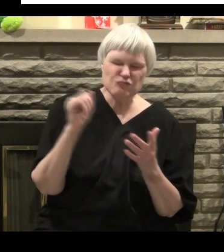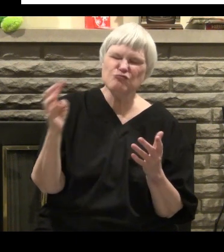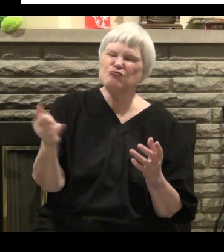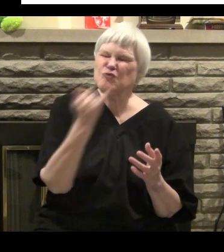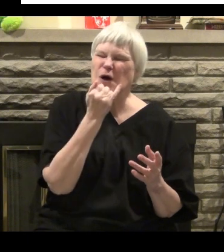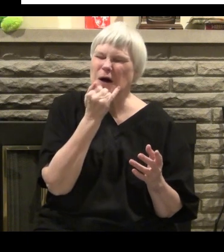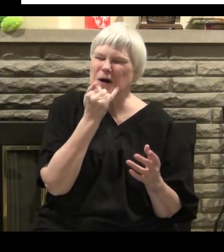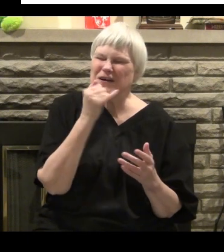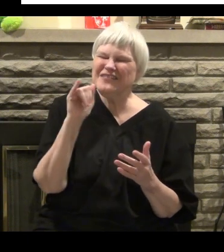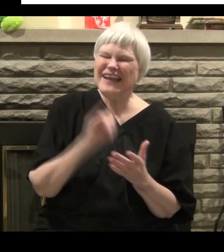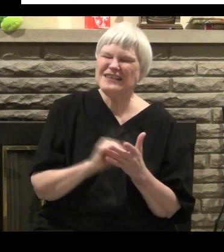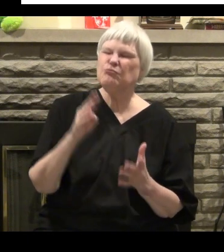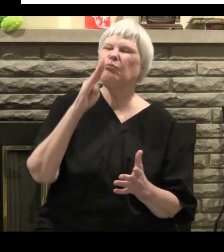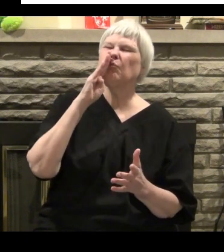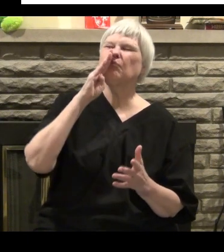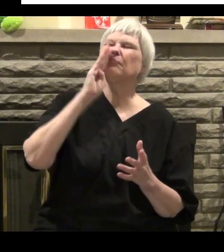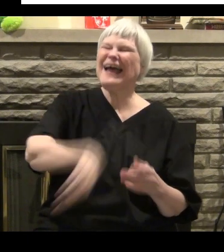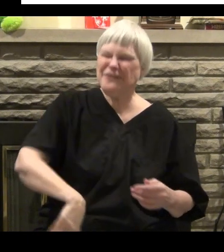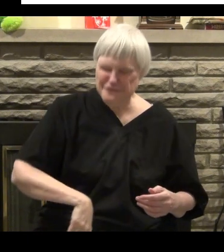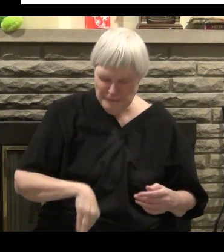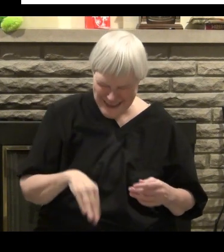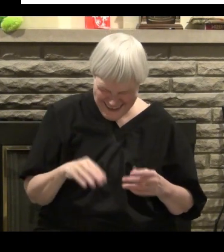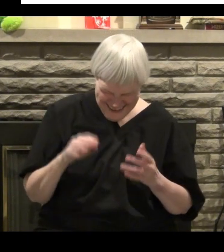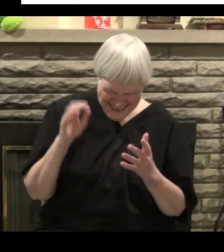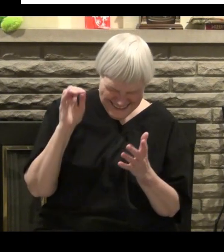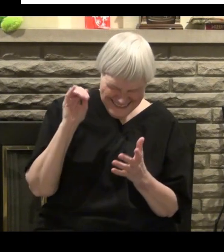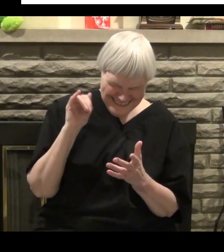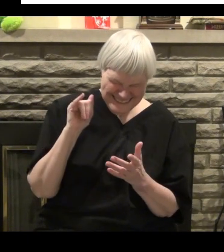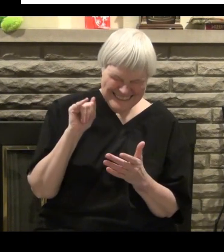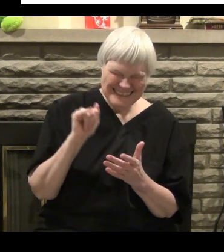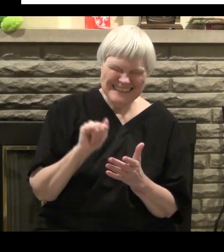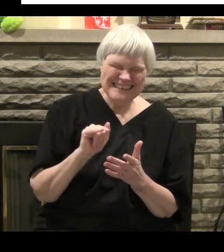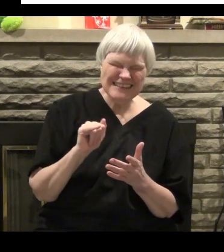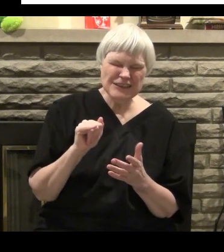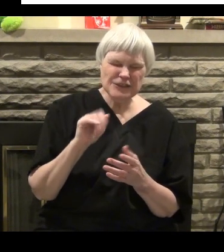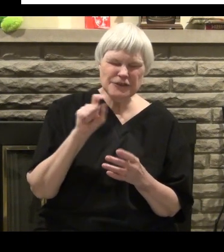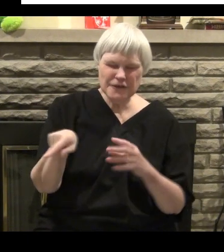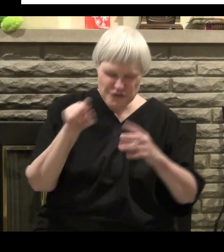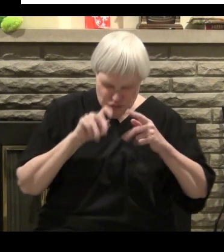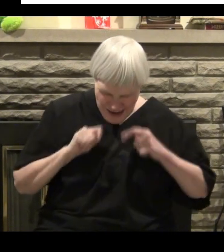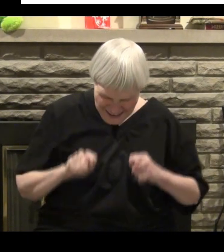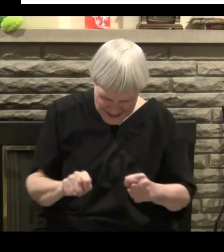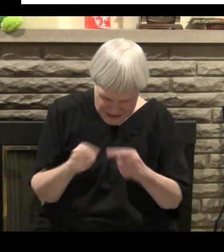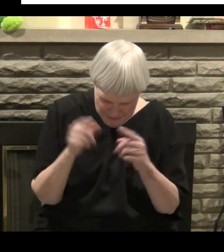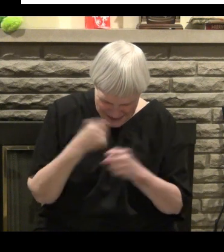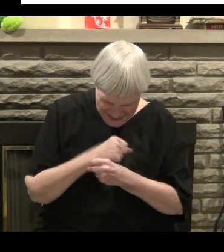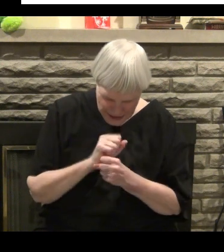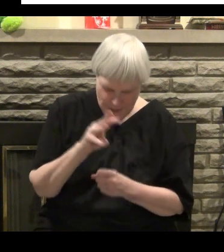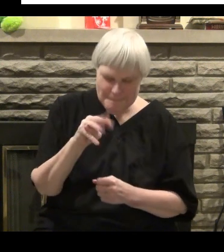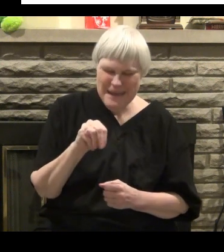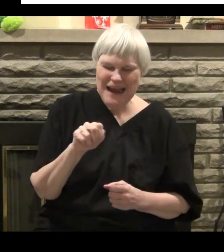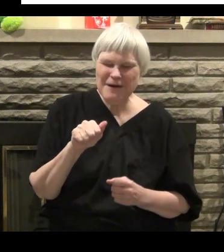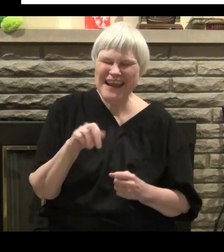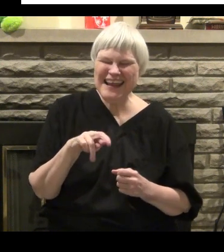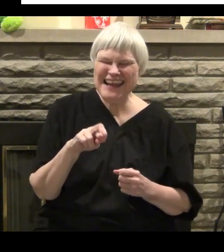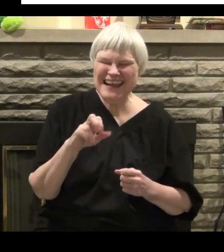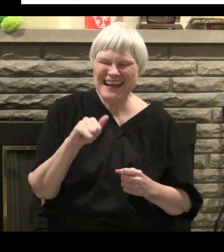That's blasphemy. That's blasphemy because all of a sudden you're making a woman the Christ.